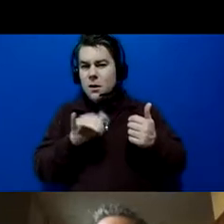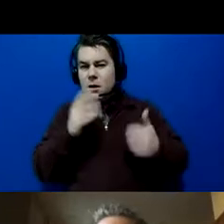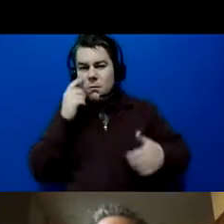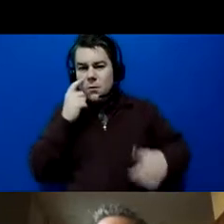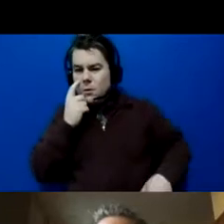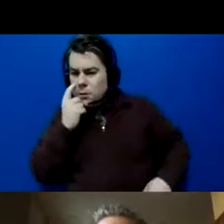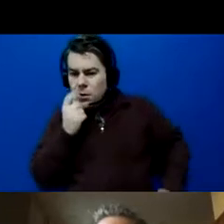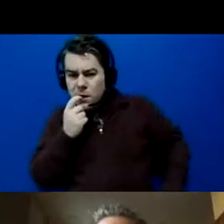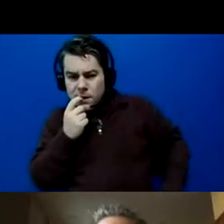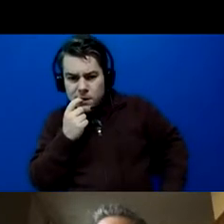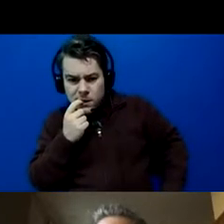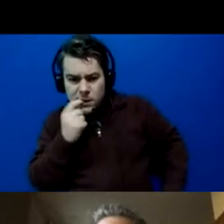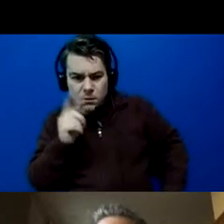what